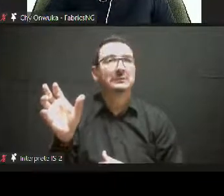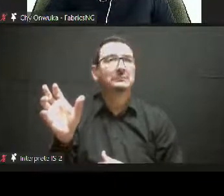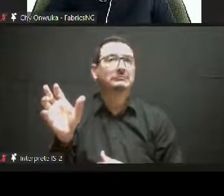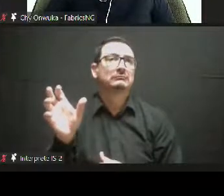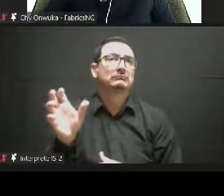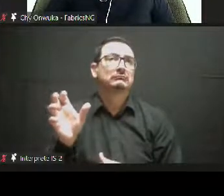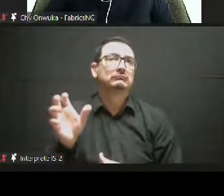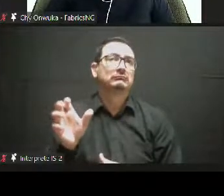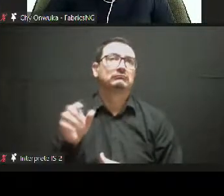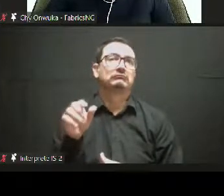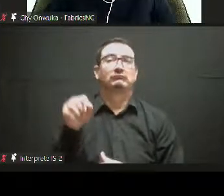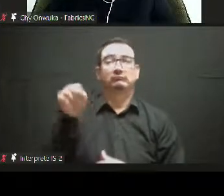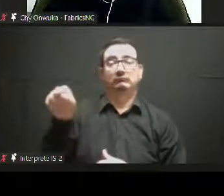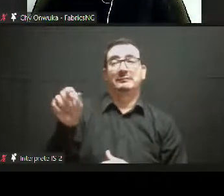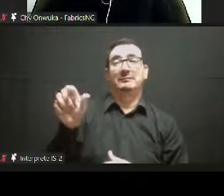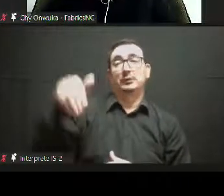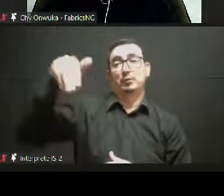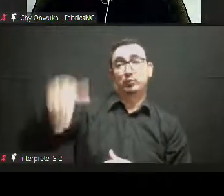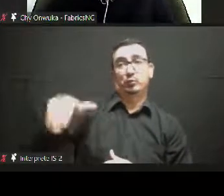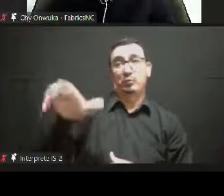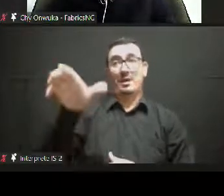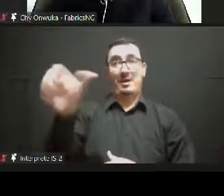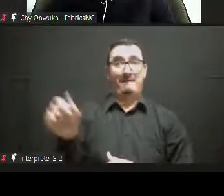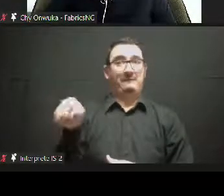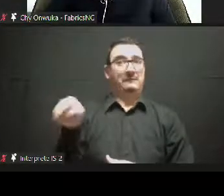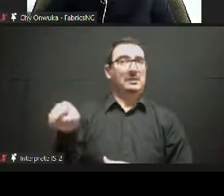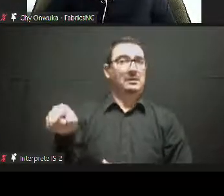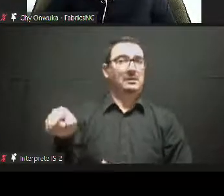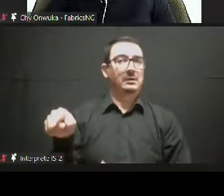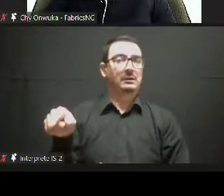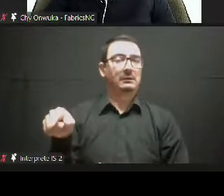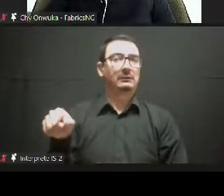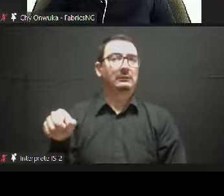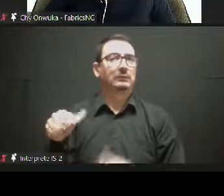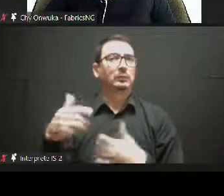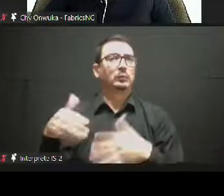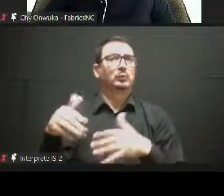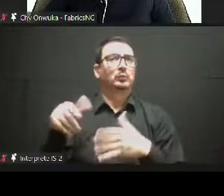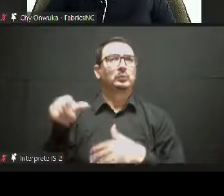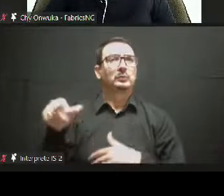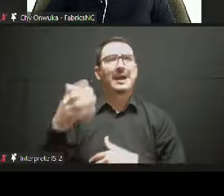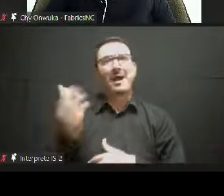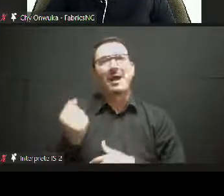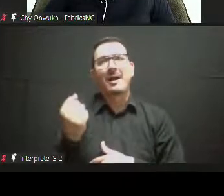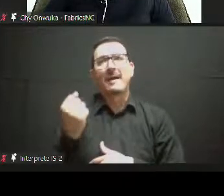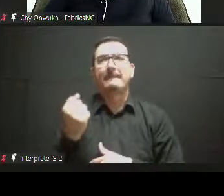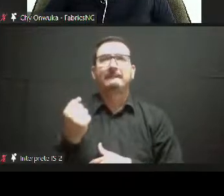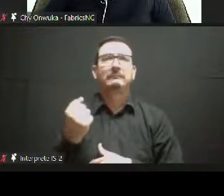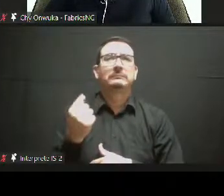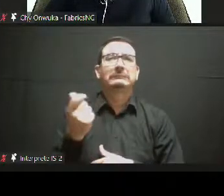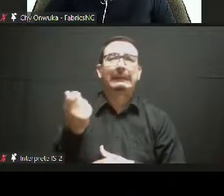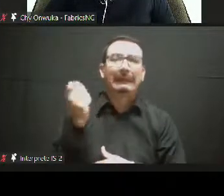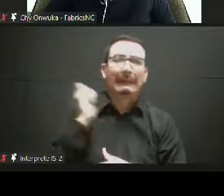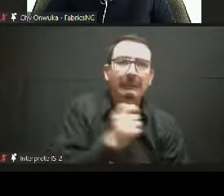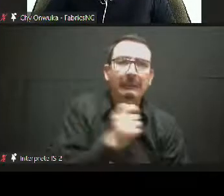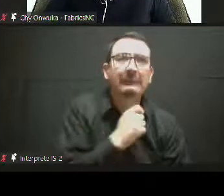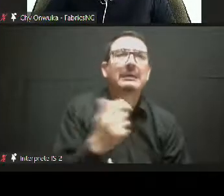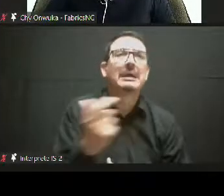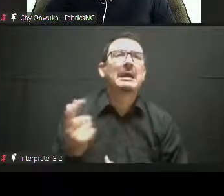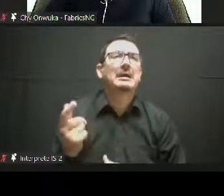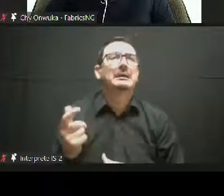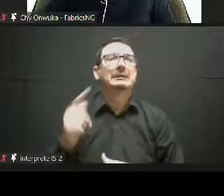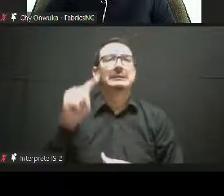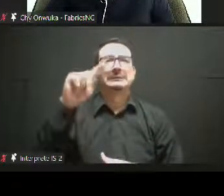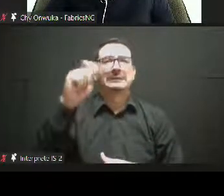like Kenya and Tanzania, which are smaller economies. But most of our resource is self